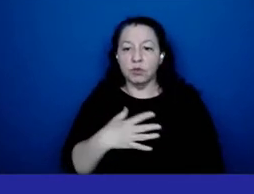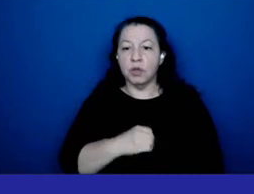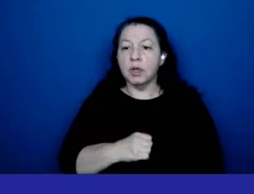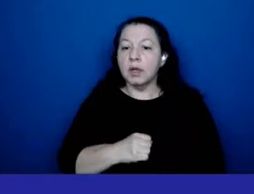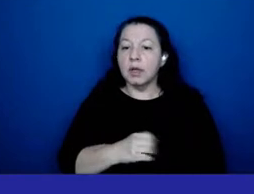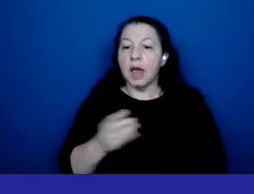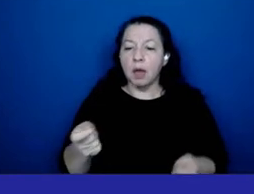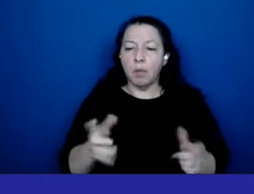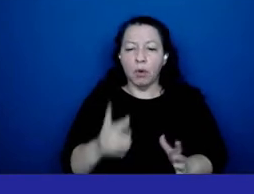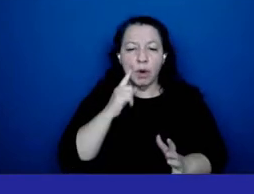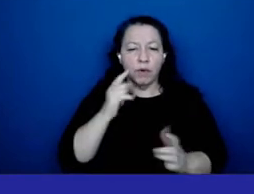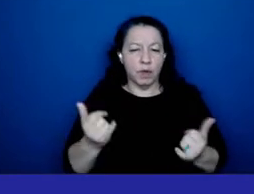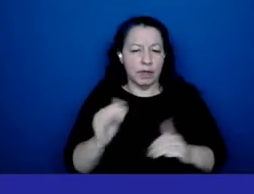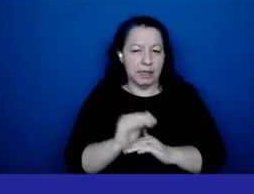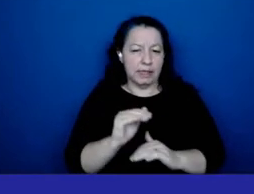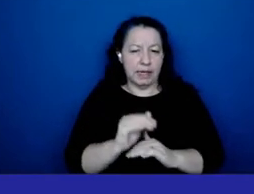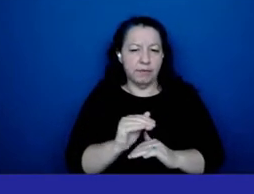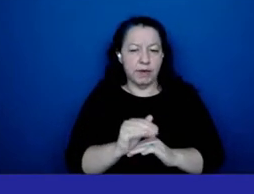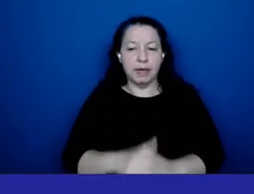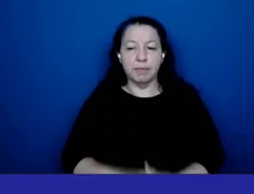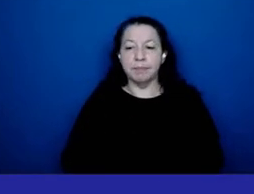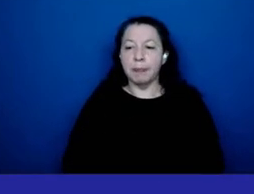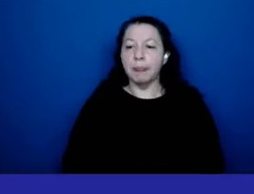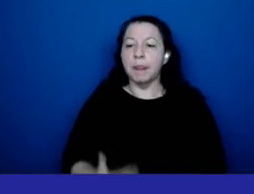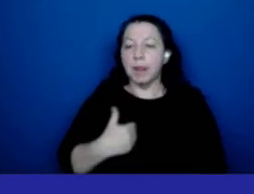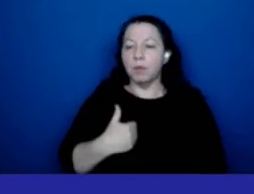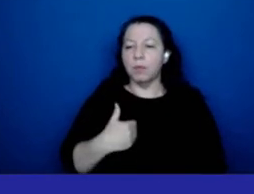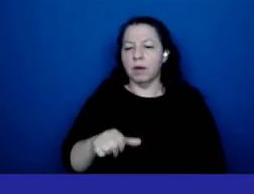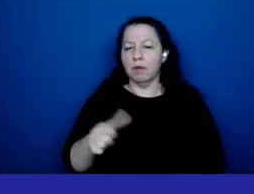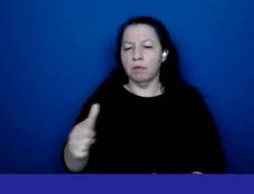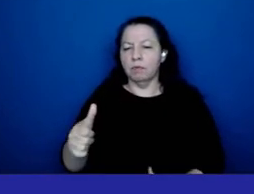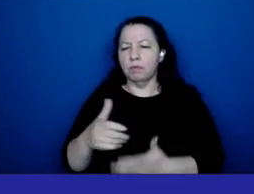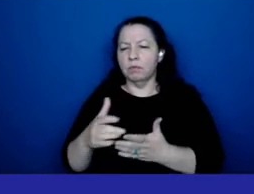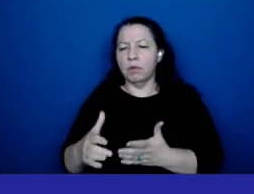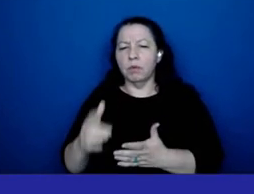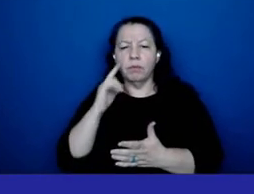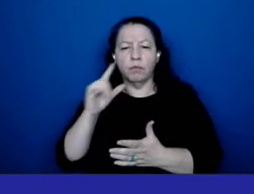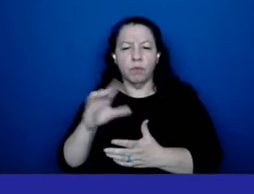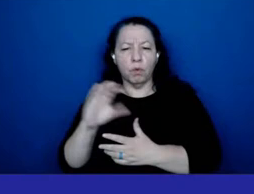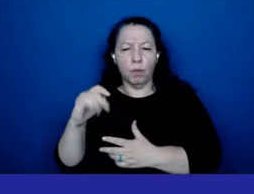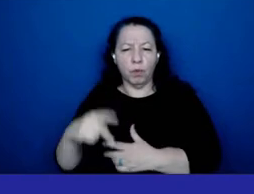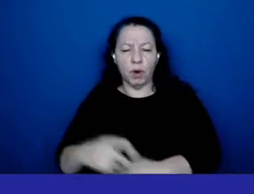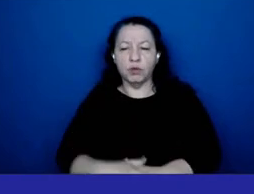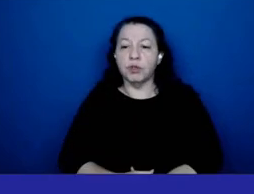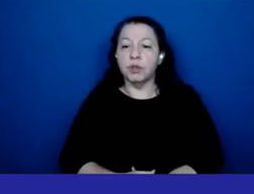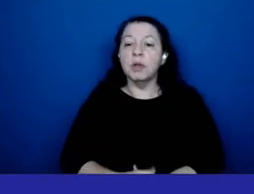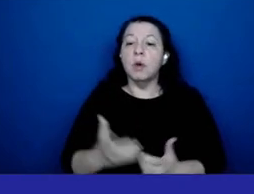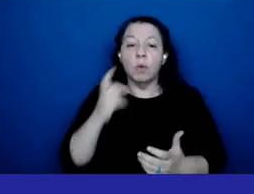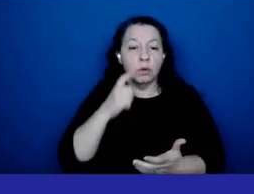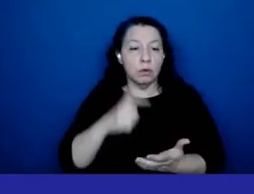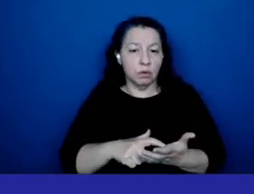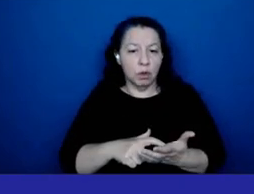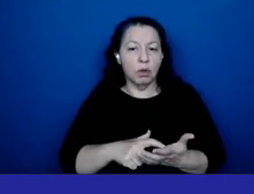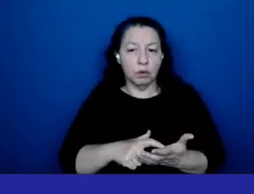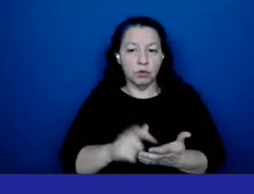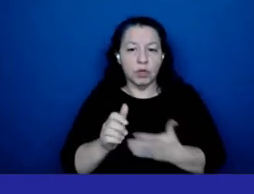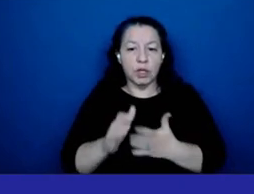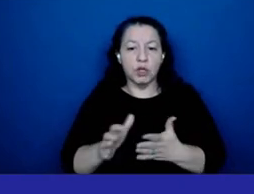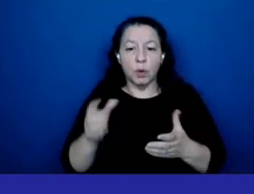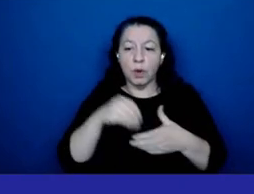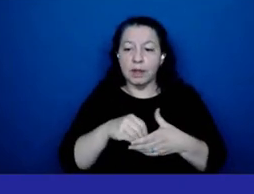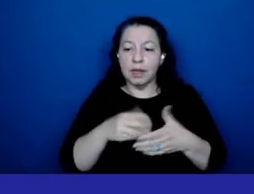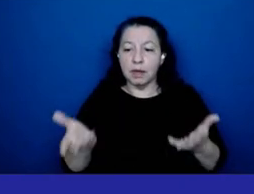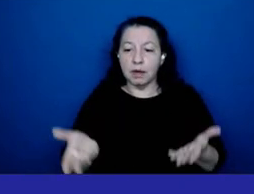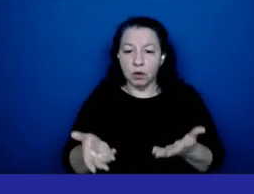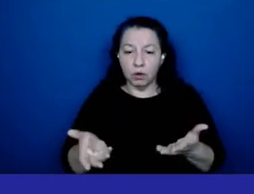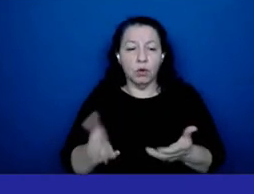so on behalf of the board i would like to extend our thanks and acknowledge leadership of our queen's facilities karen arteaga landa verde